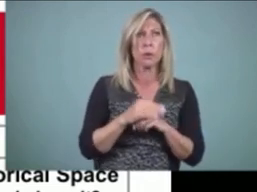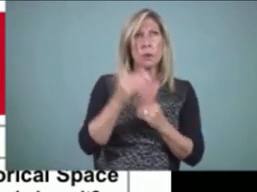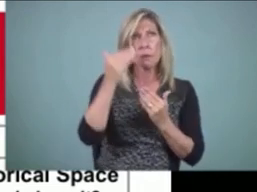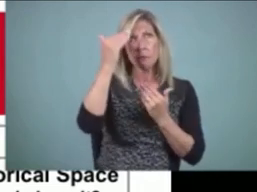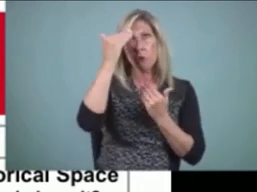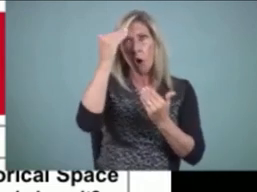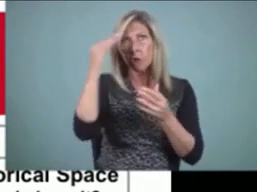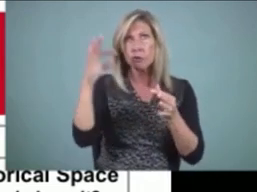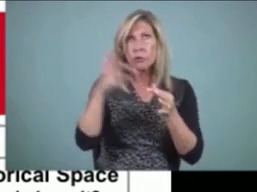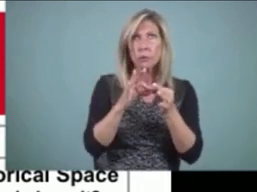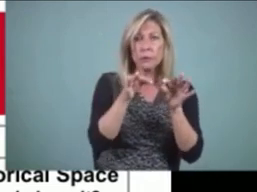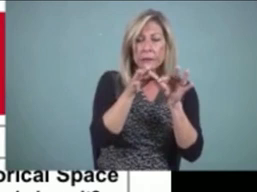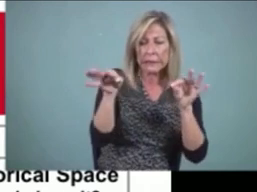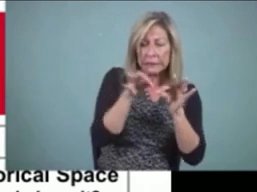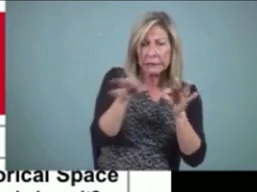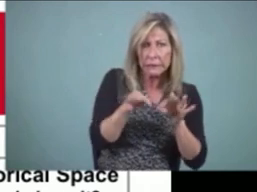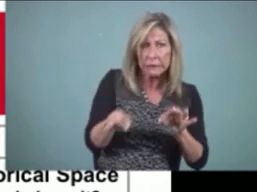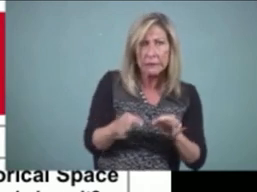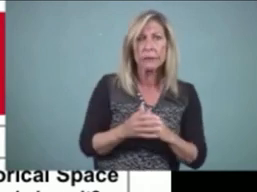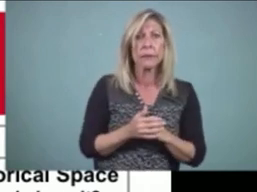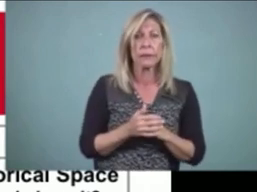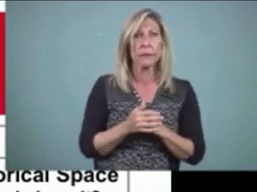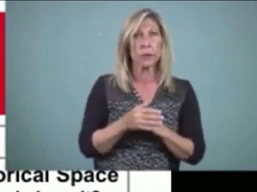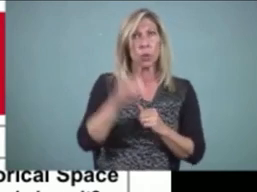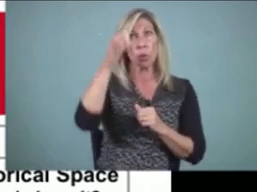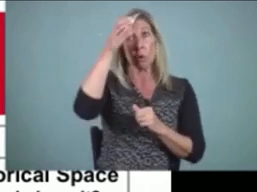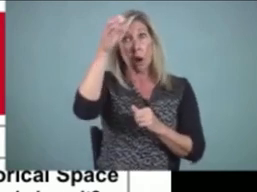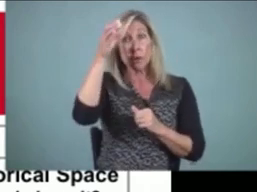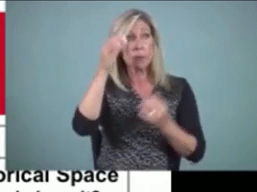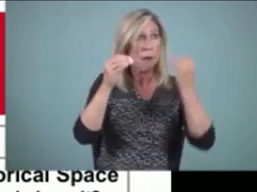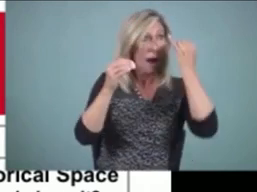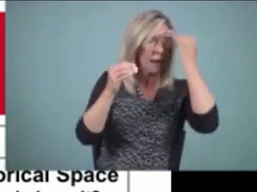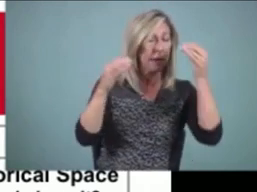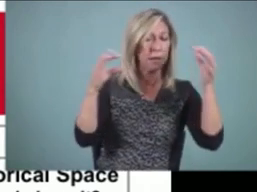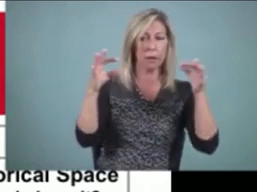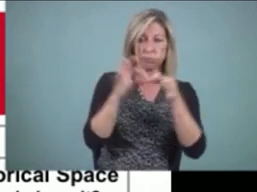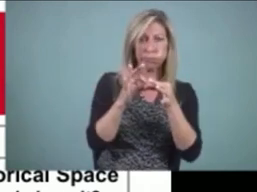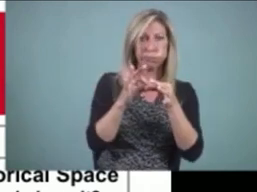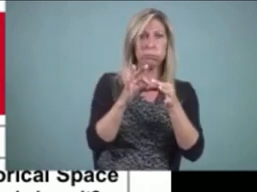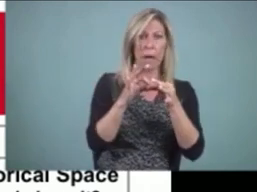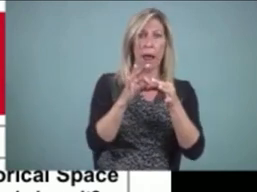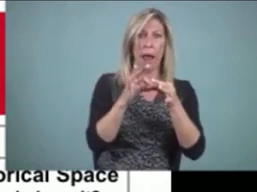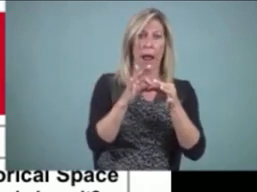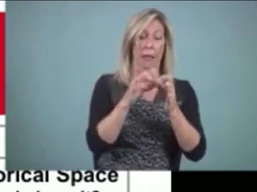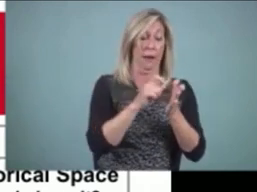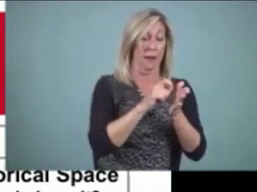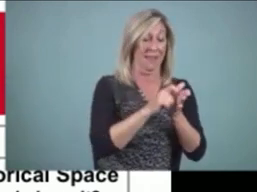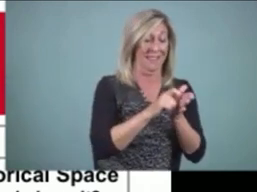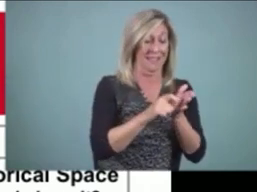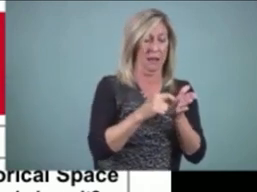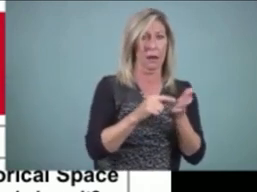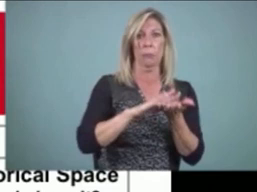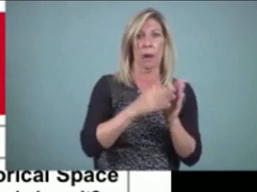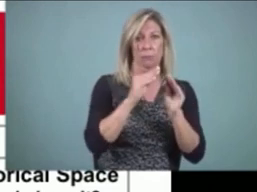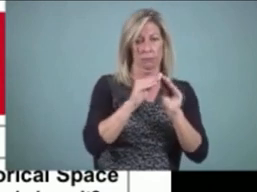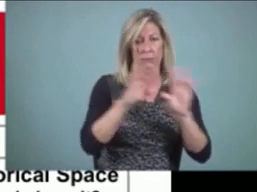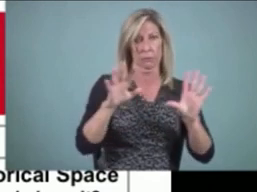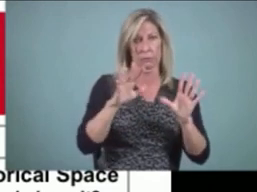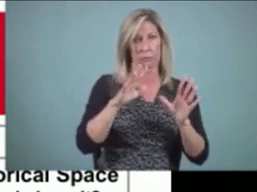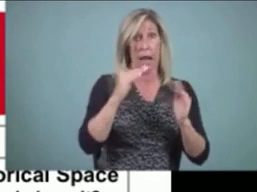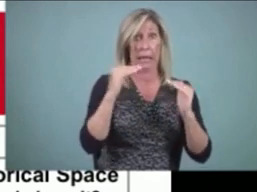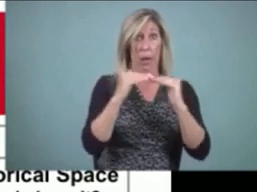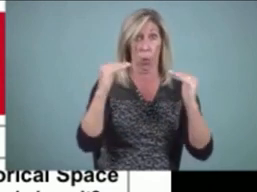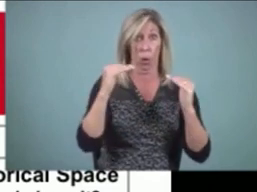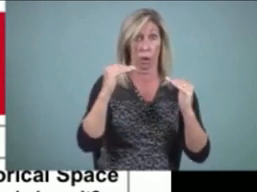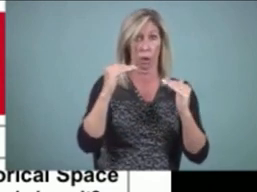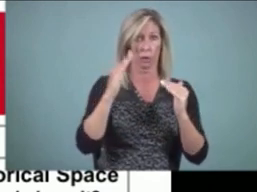together so that I capture what I mean in the print on the page? So that's the first part of